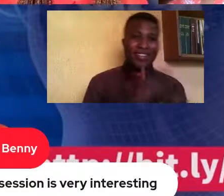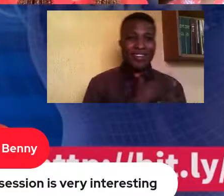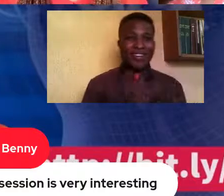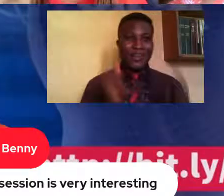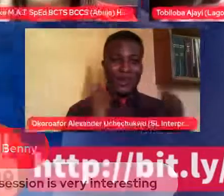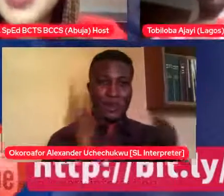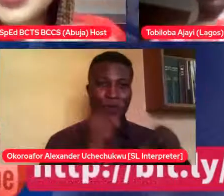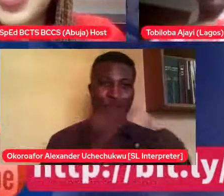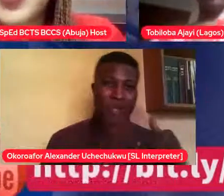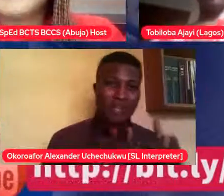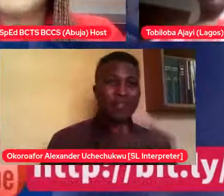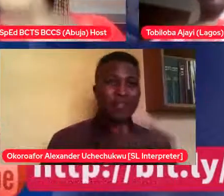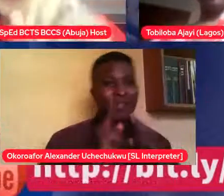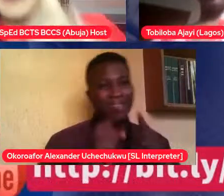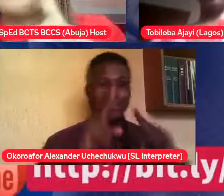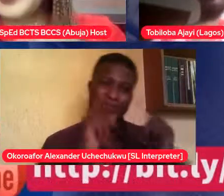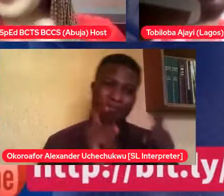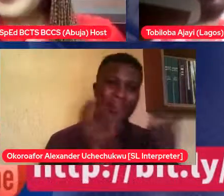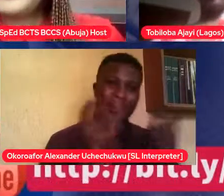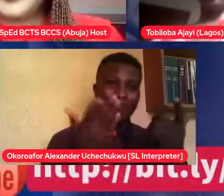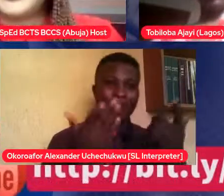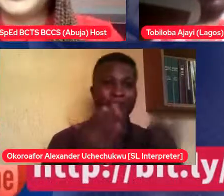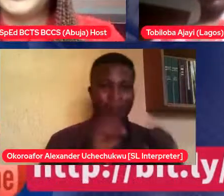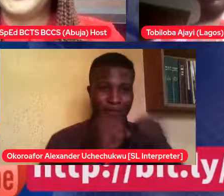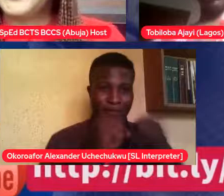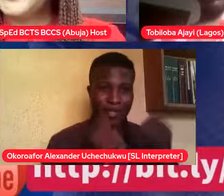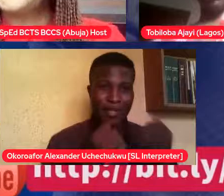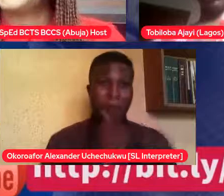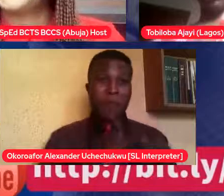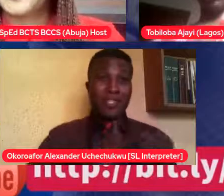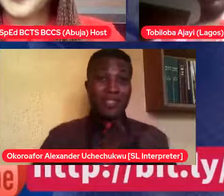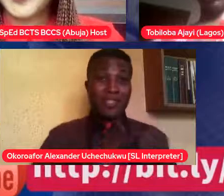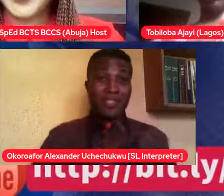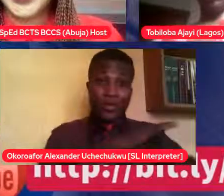a short break real quick. Please do not go anywhere. We'll be right back. Thank you.